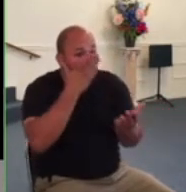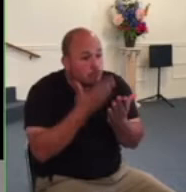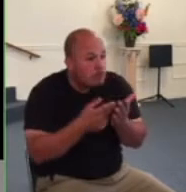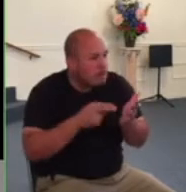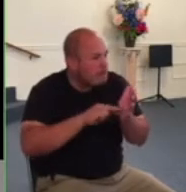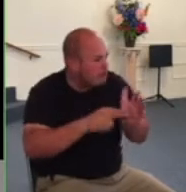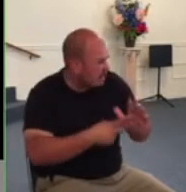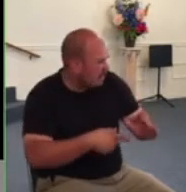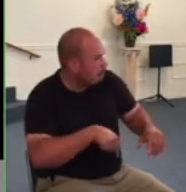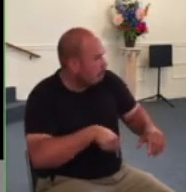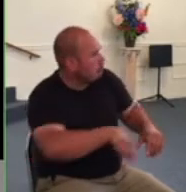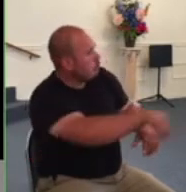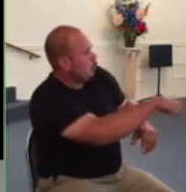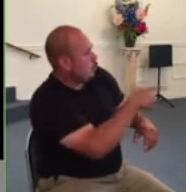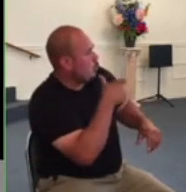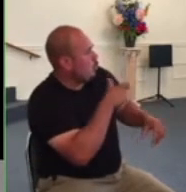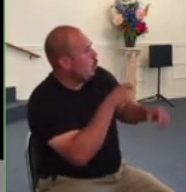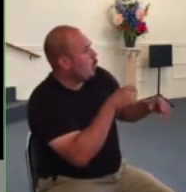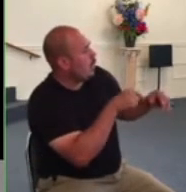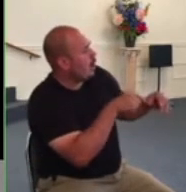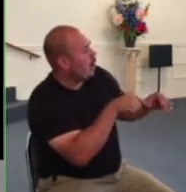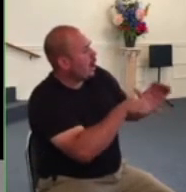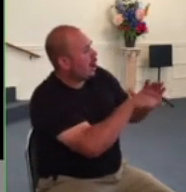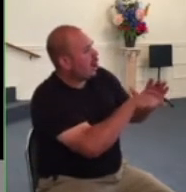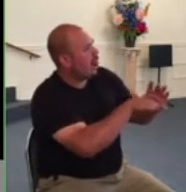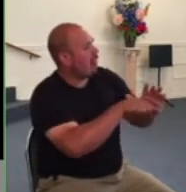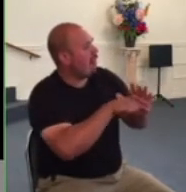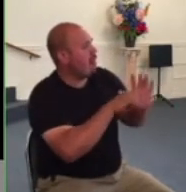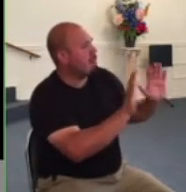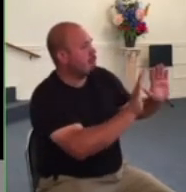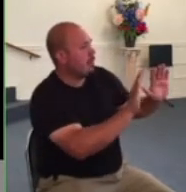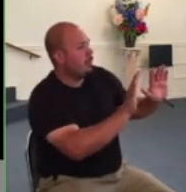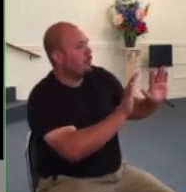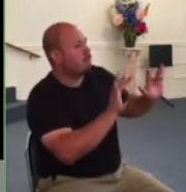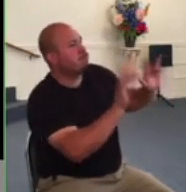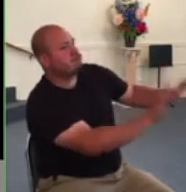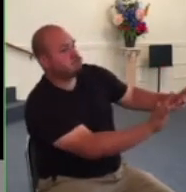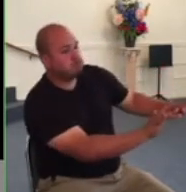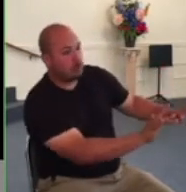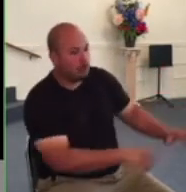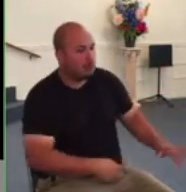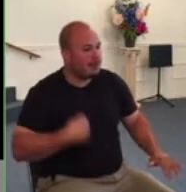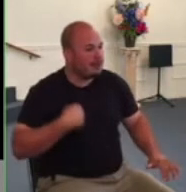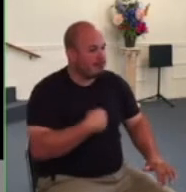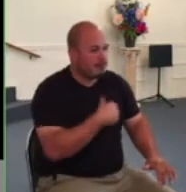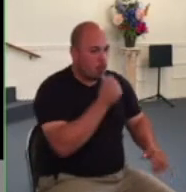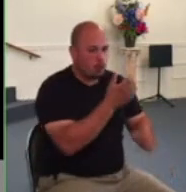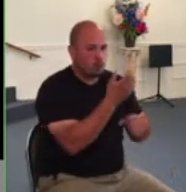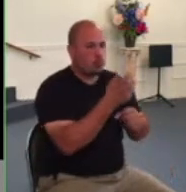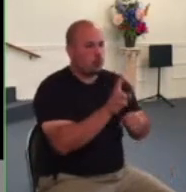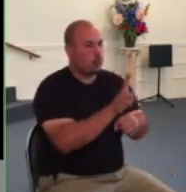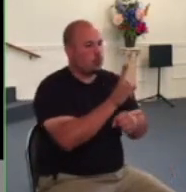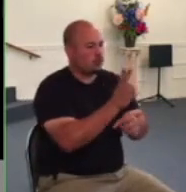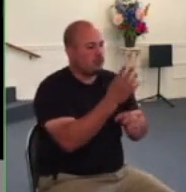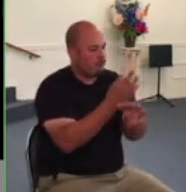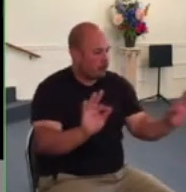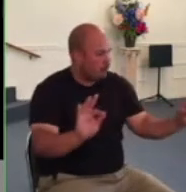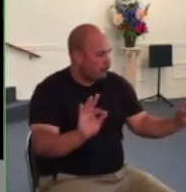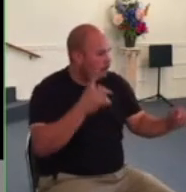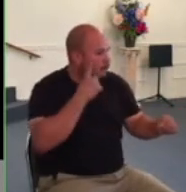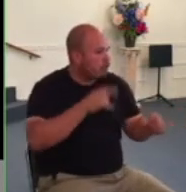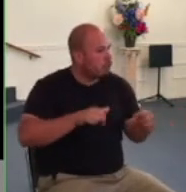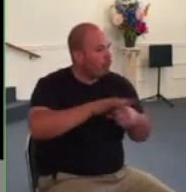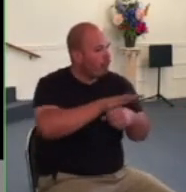live as free people but do not use your freedom as a cover-up for evil live as god's slaves